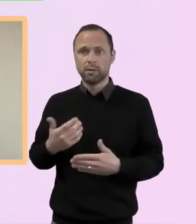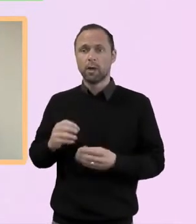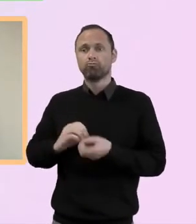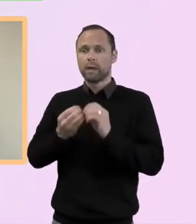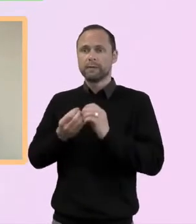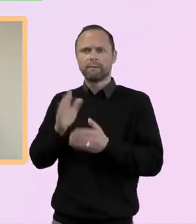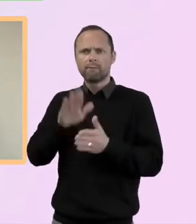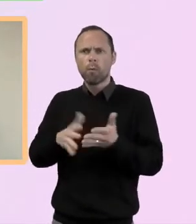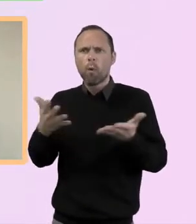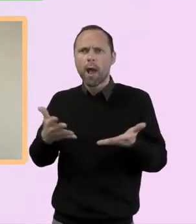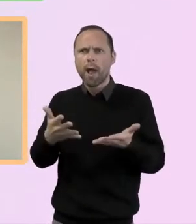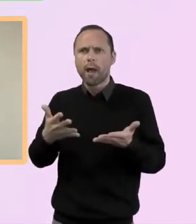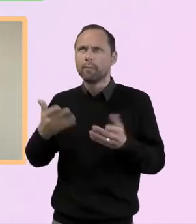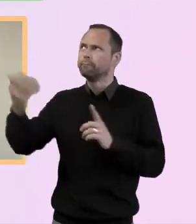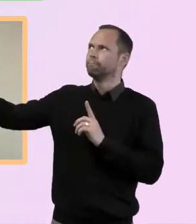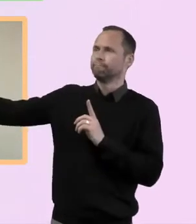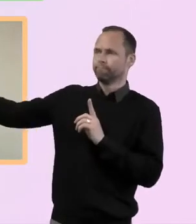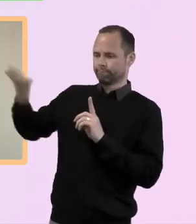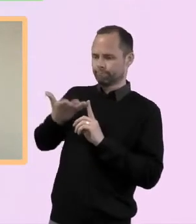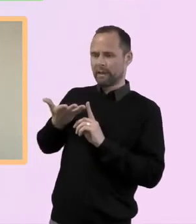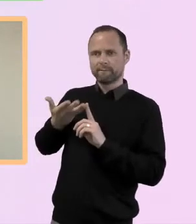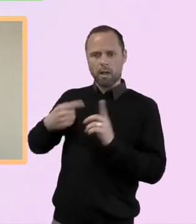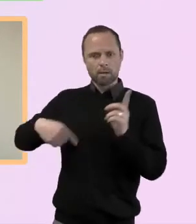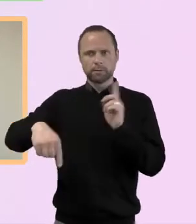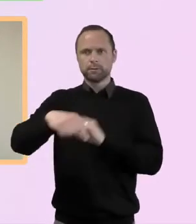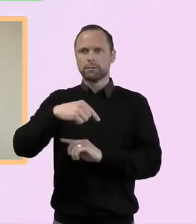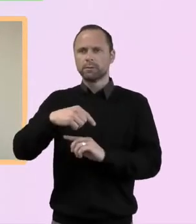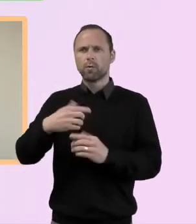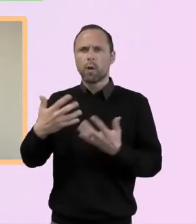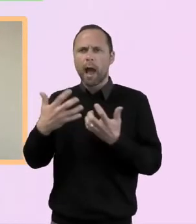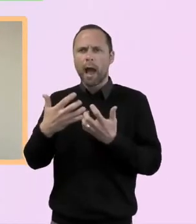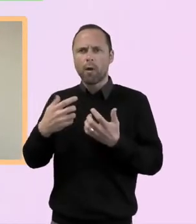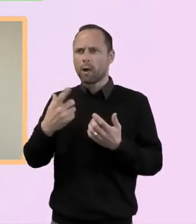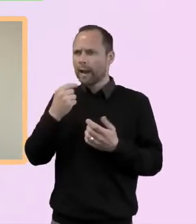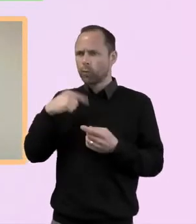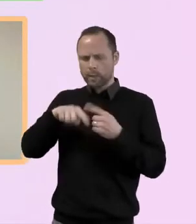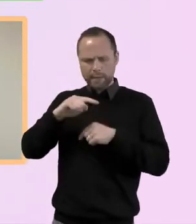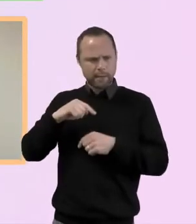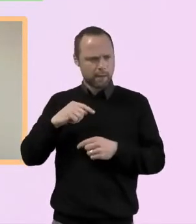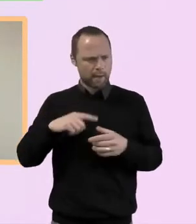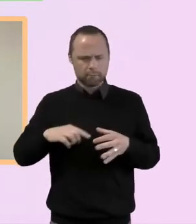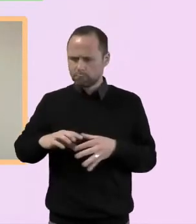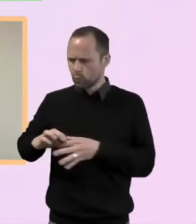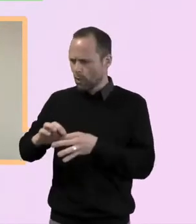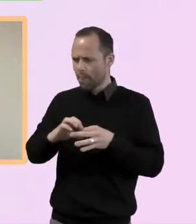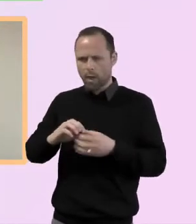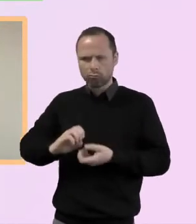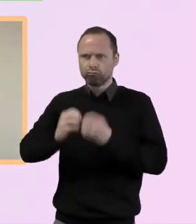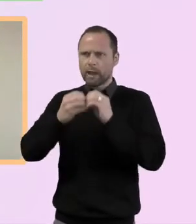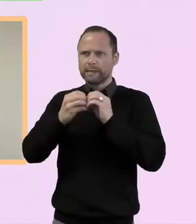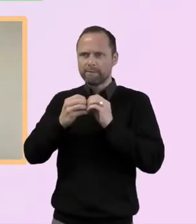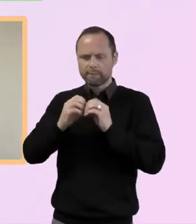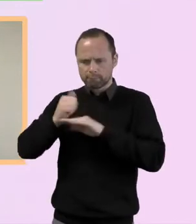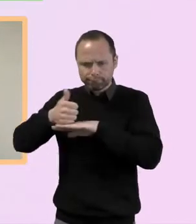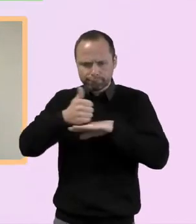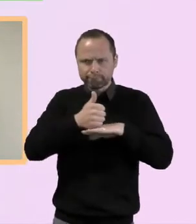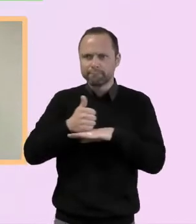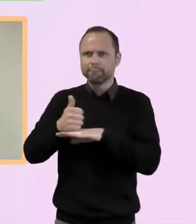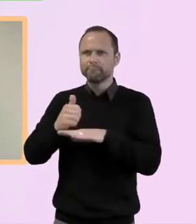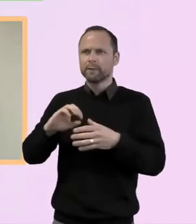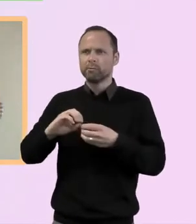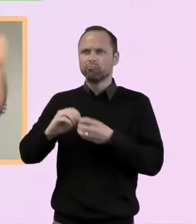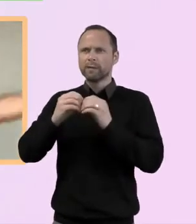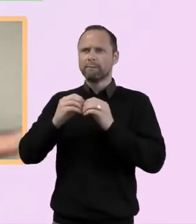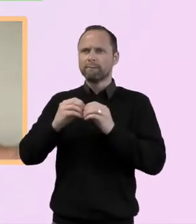recognize that, but, um, how can we creatively be amongst? And again, not the sense of, you know, I know we've been saying this for a long time, but not